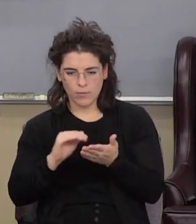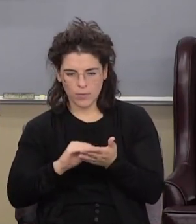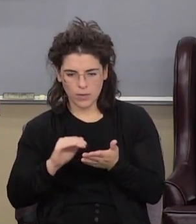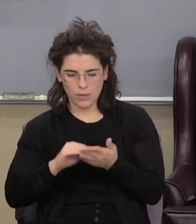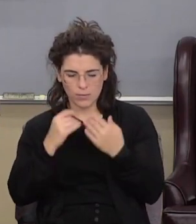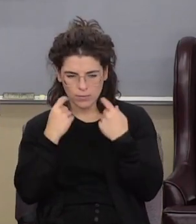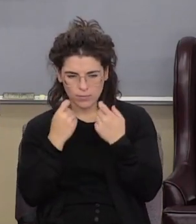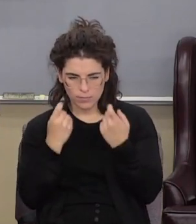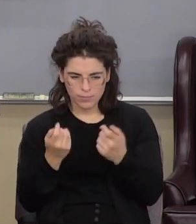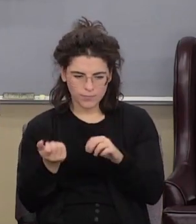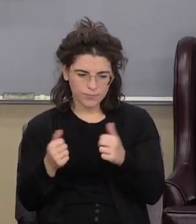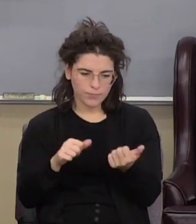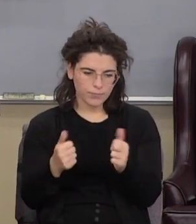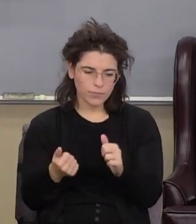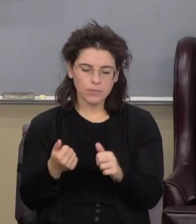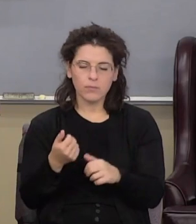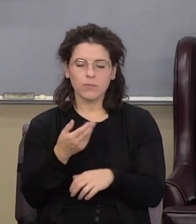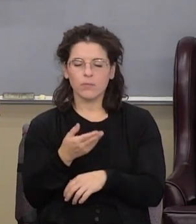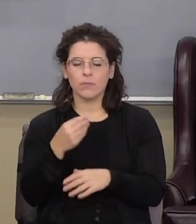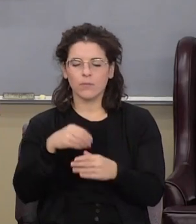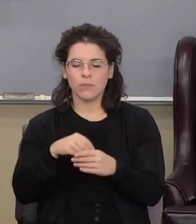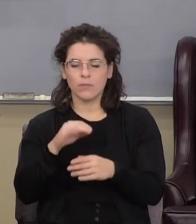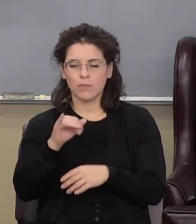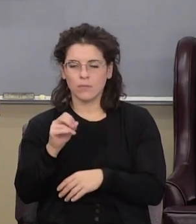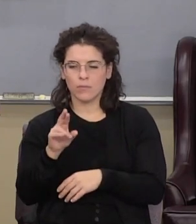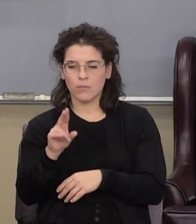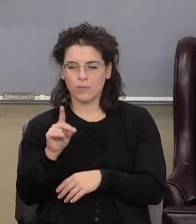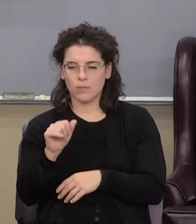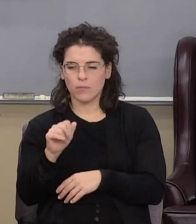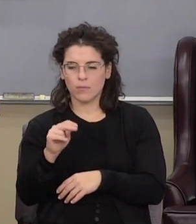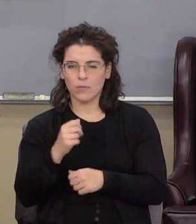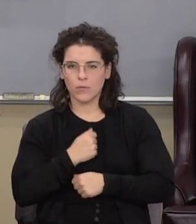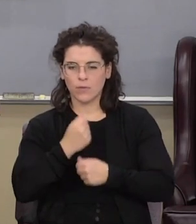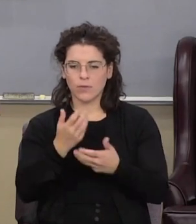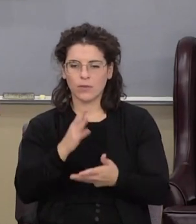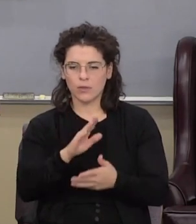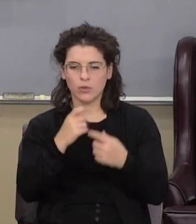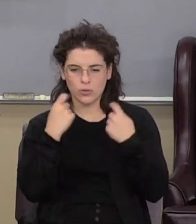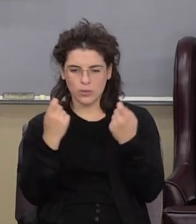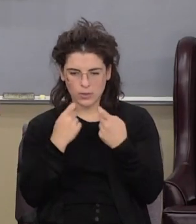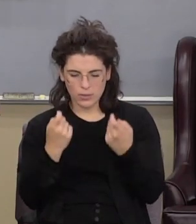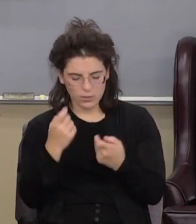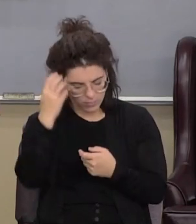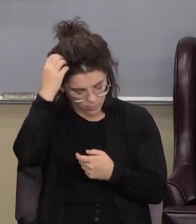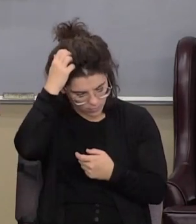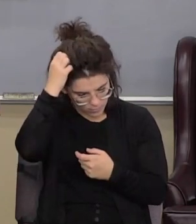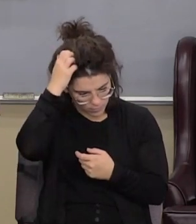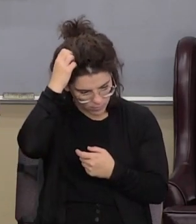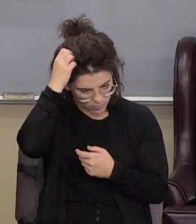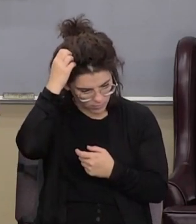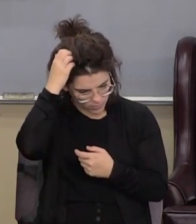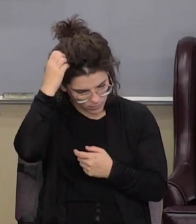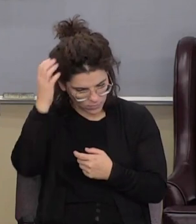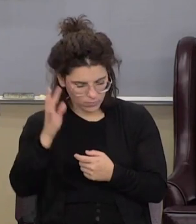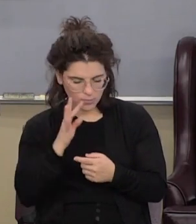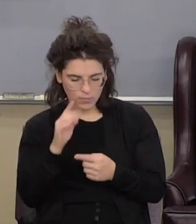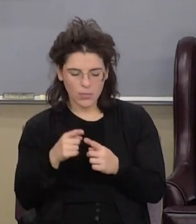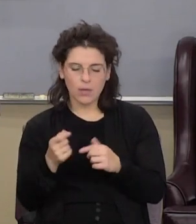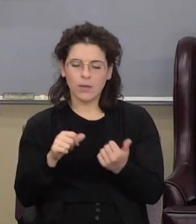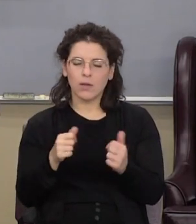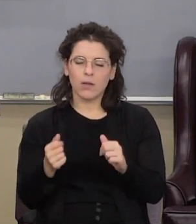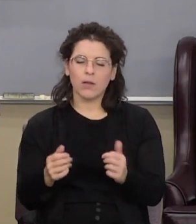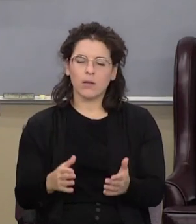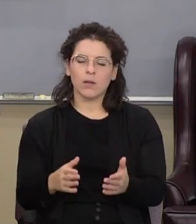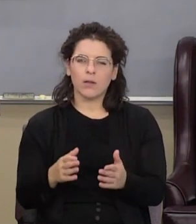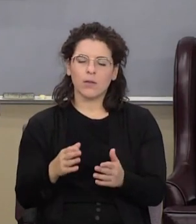were baptized of him in Jordan confessing their sins now when he talks about the baptism for repentance for the mission of sin that John